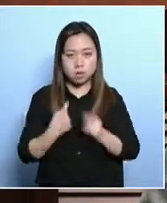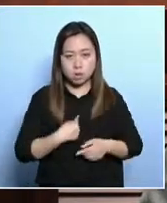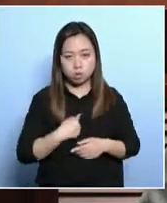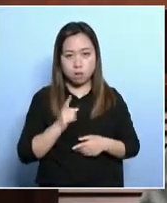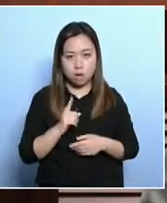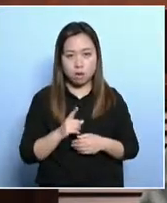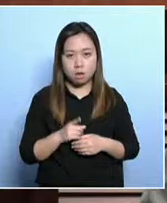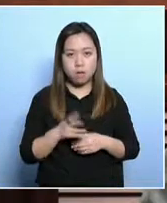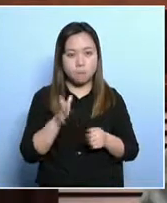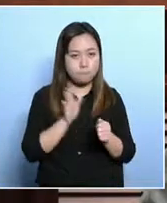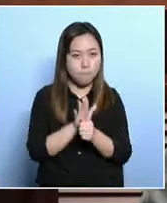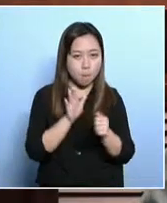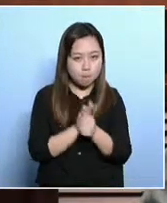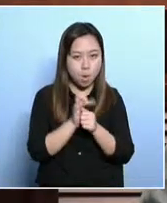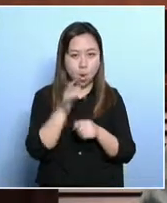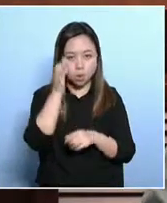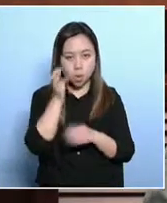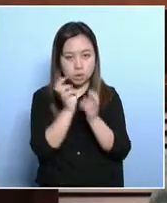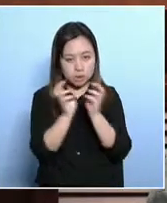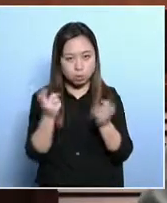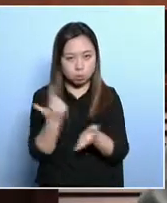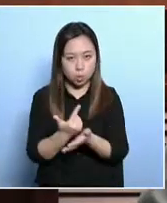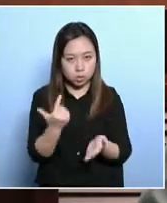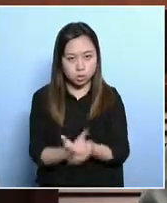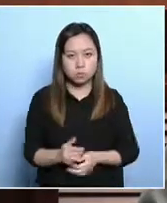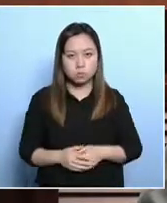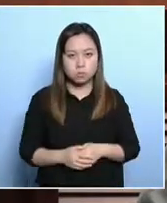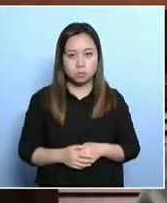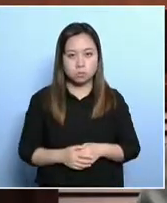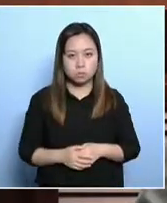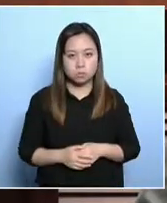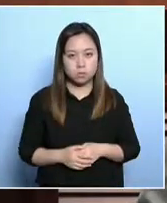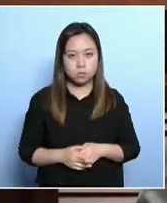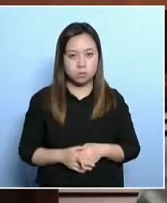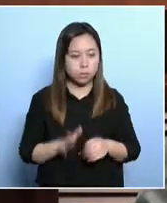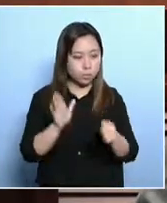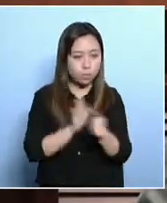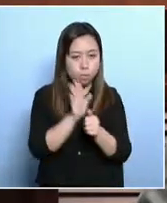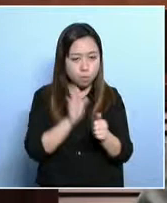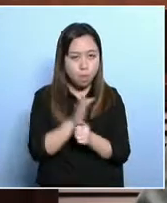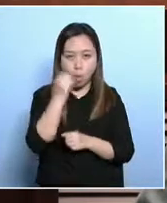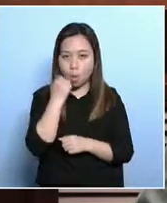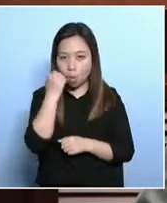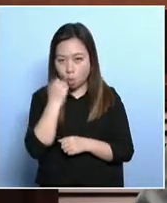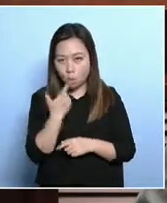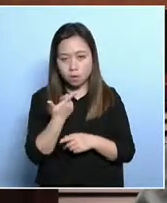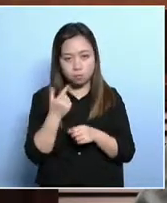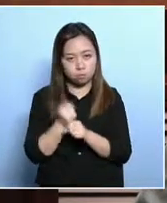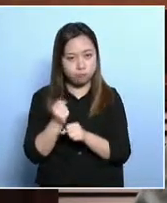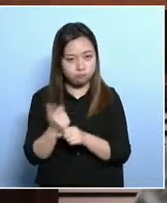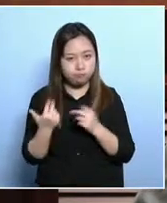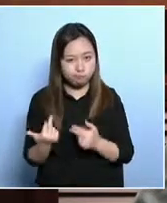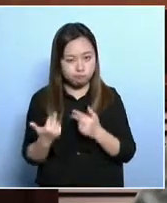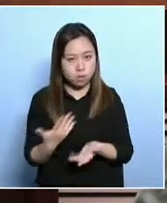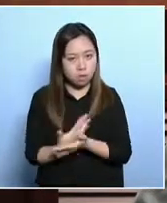meaningful. Now, the public notes that there is a need for a line for